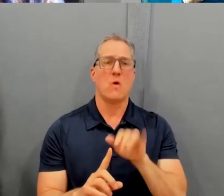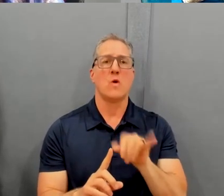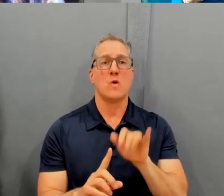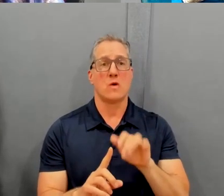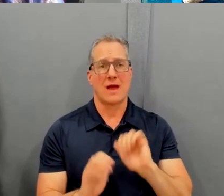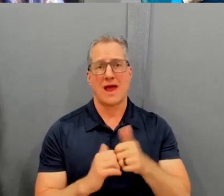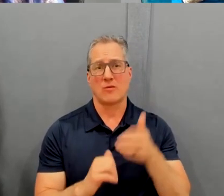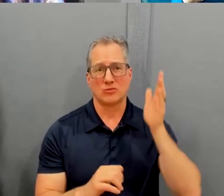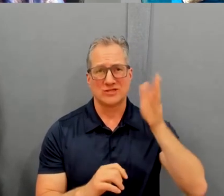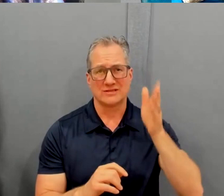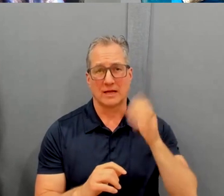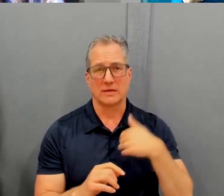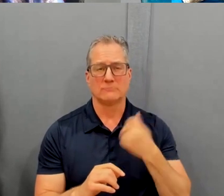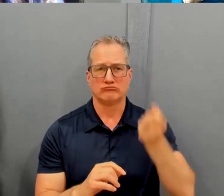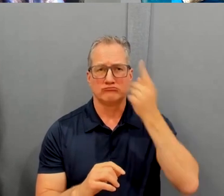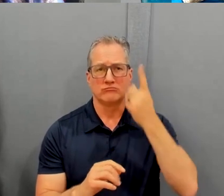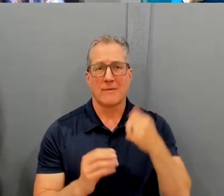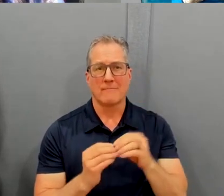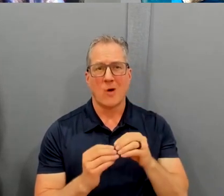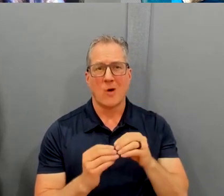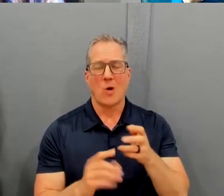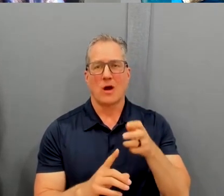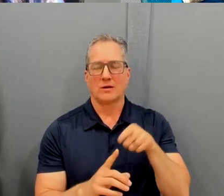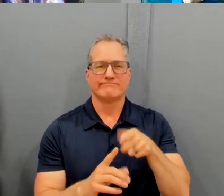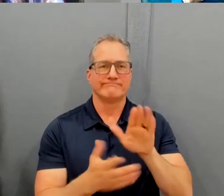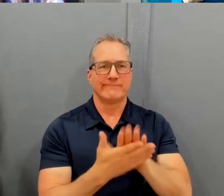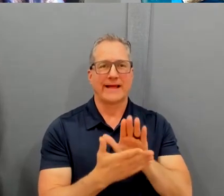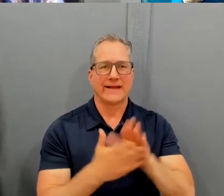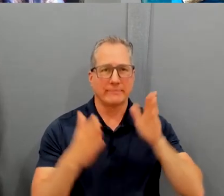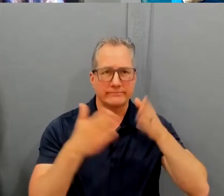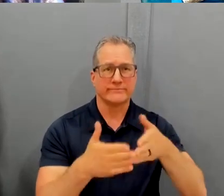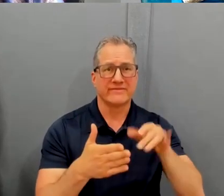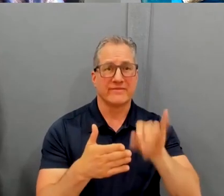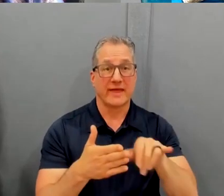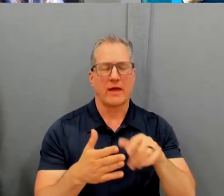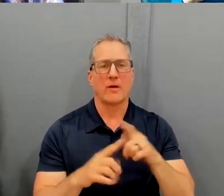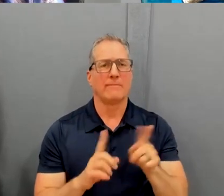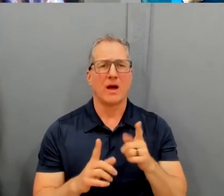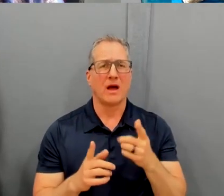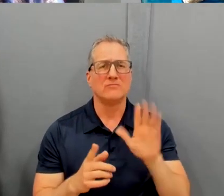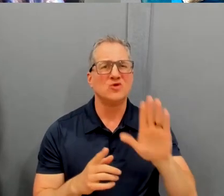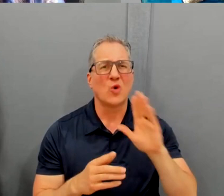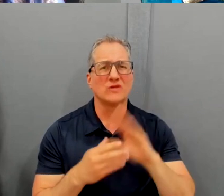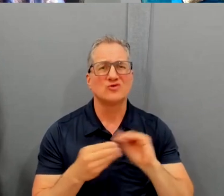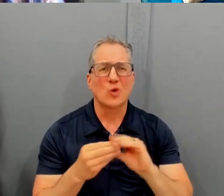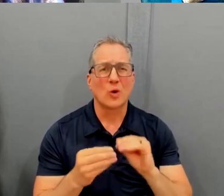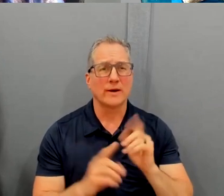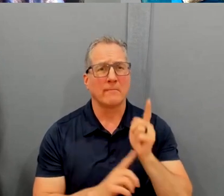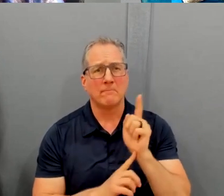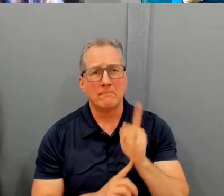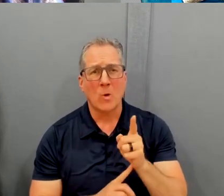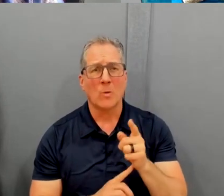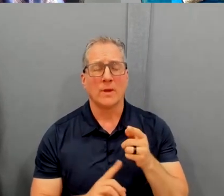presented it. But I'd like to hear from you. What really kind of was there a moment? Was there a particular